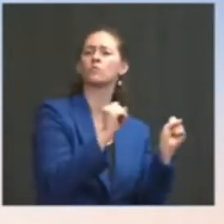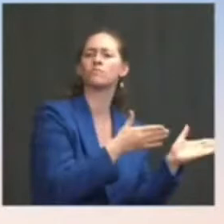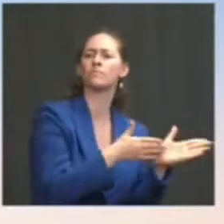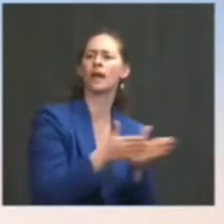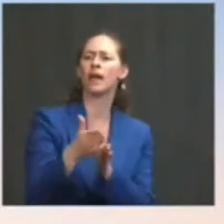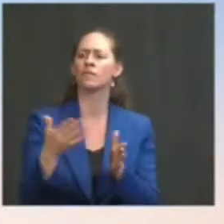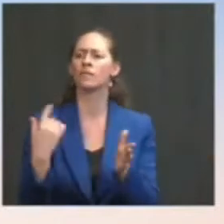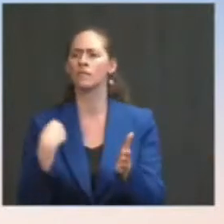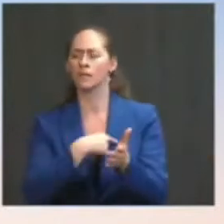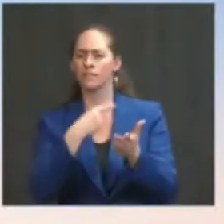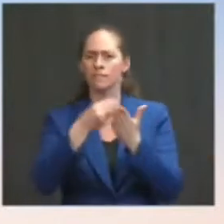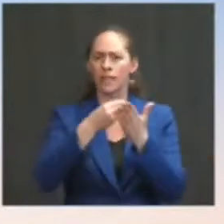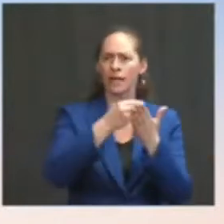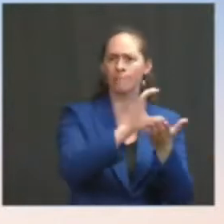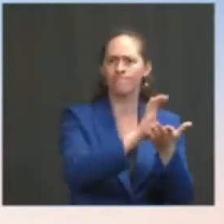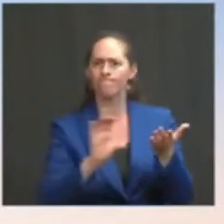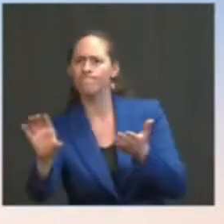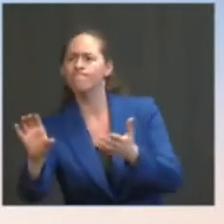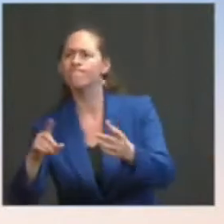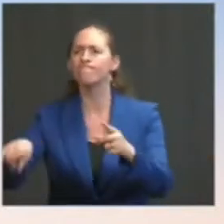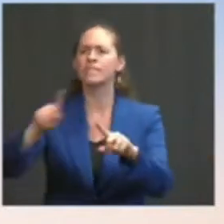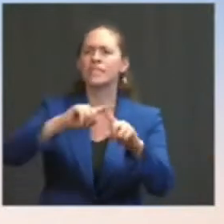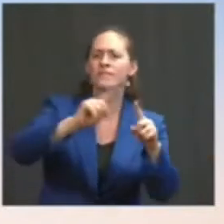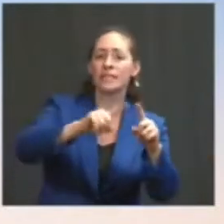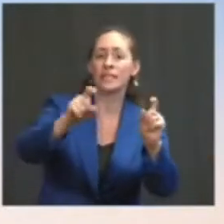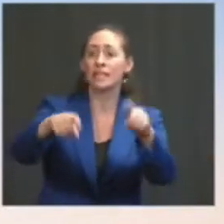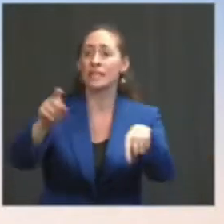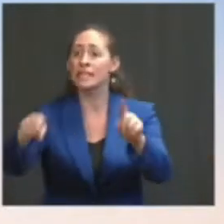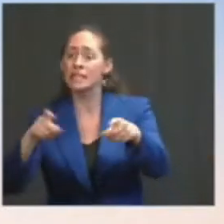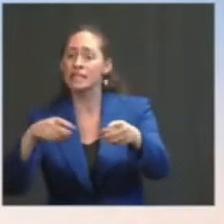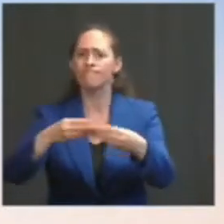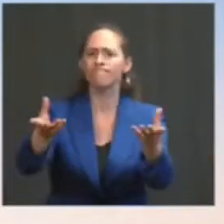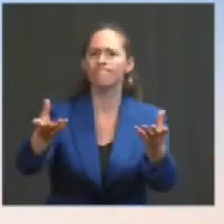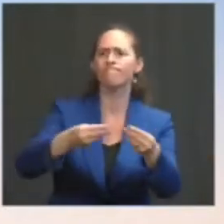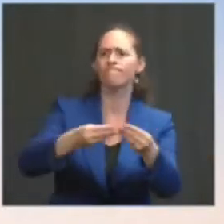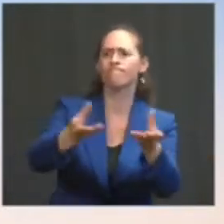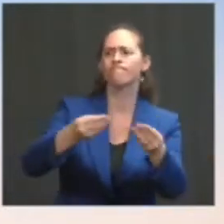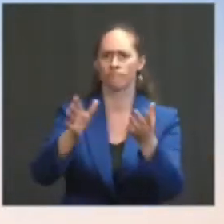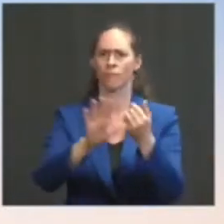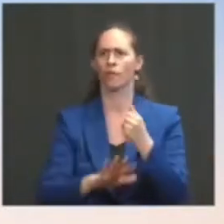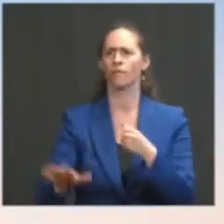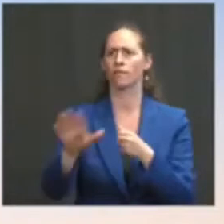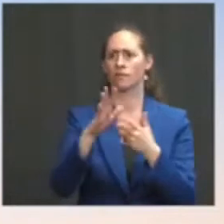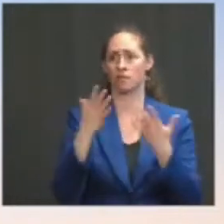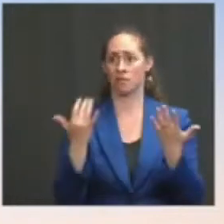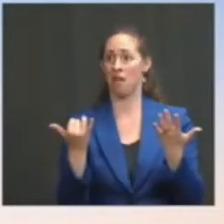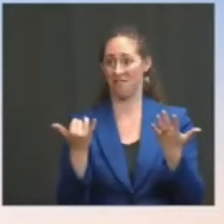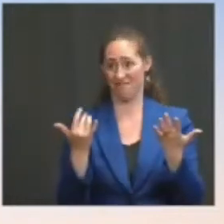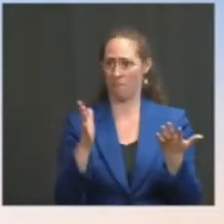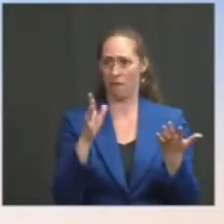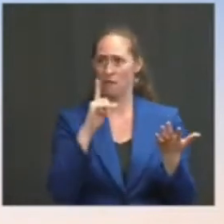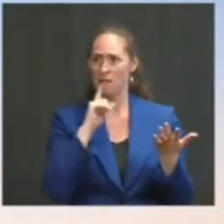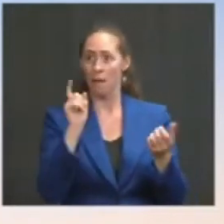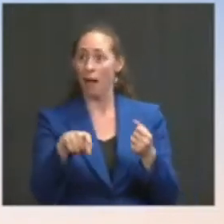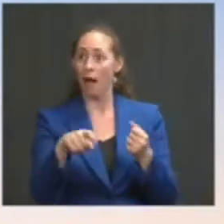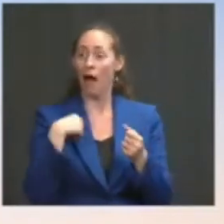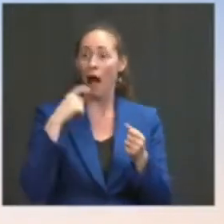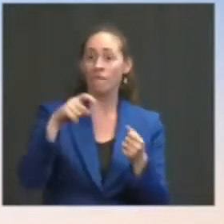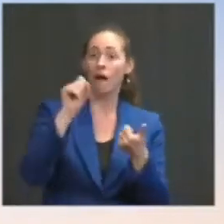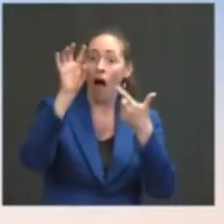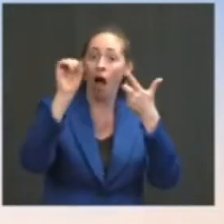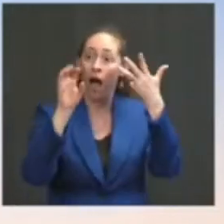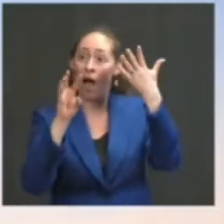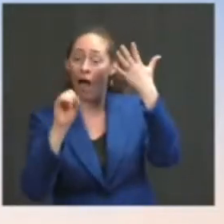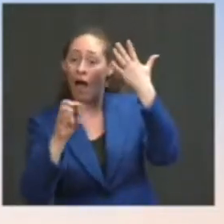can support funding for local police in communities across the country, something many have used. It doesn't require me telling you names of individuals who